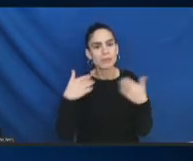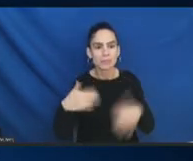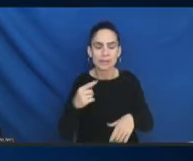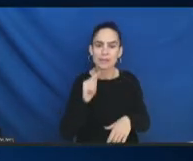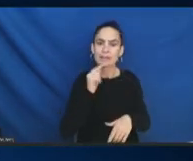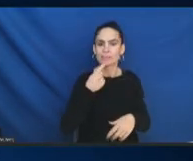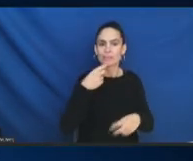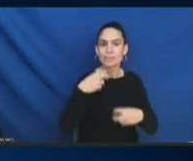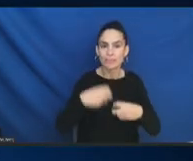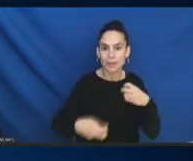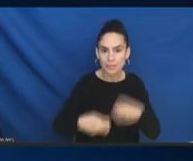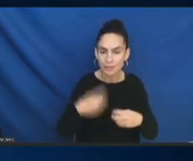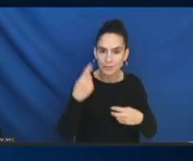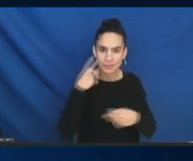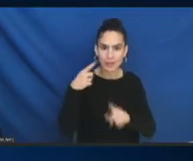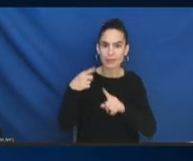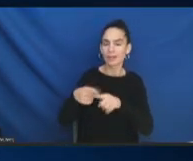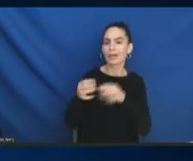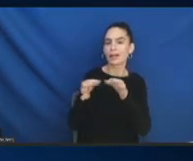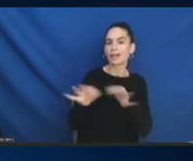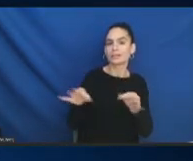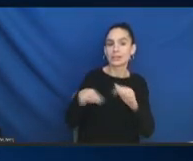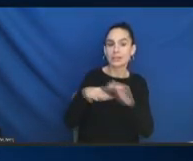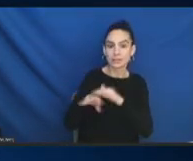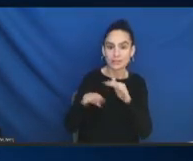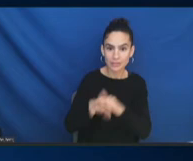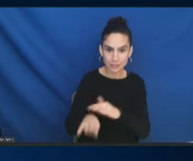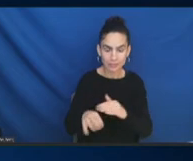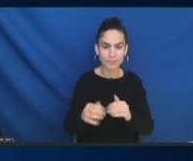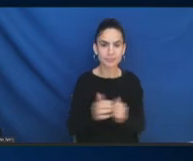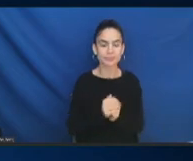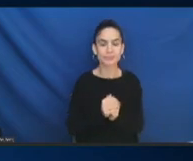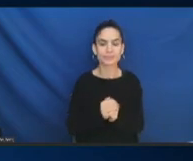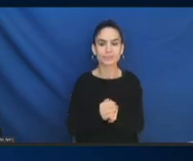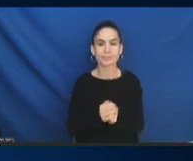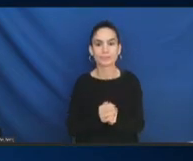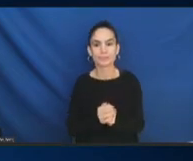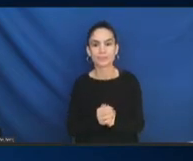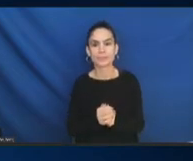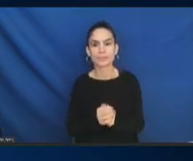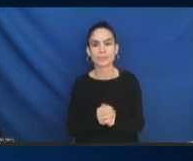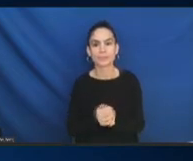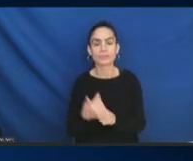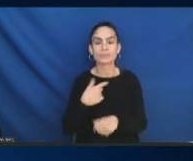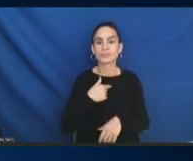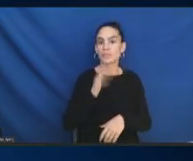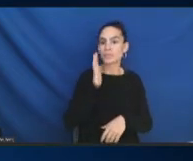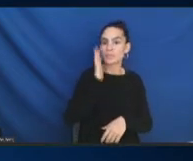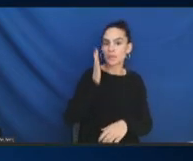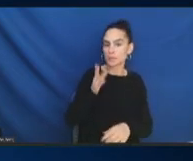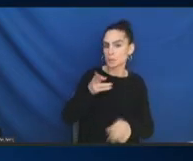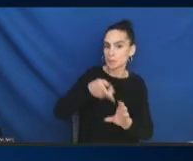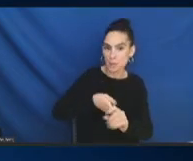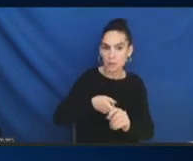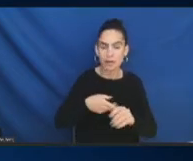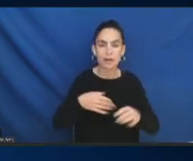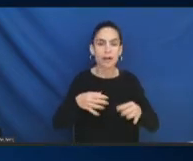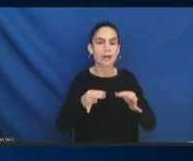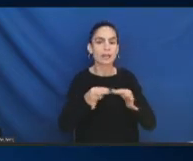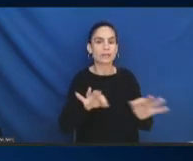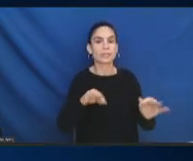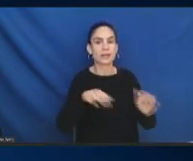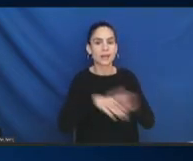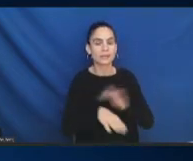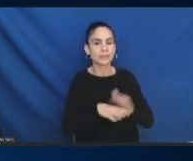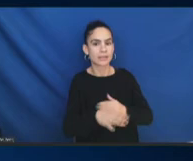access. So, I'll be joining the language access committee. Awesome. Thank you. And, Amy, thank you for these